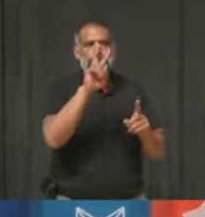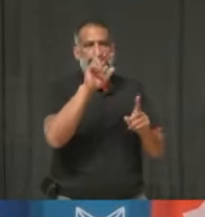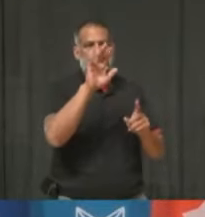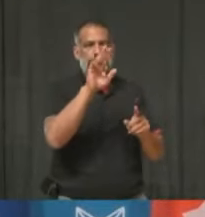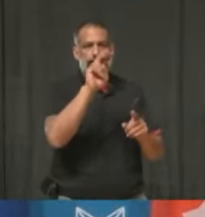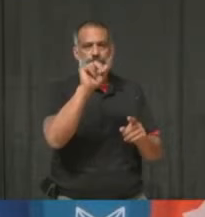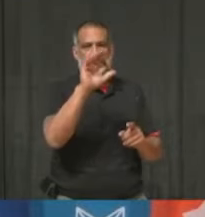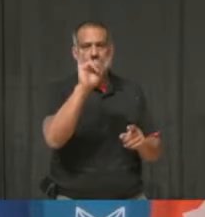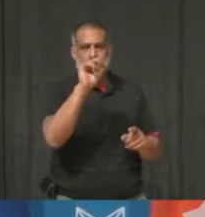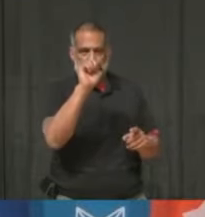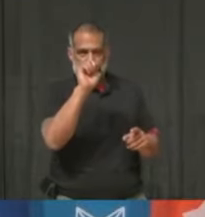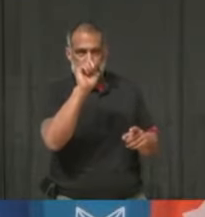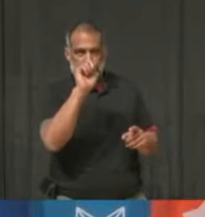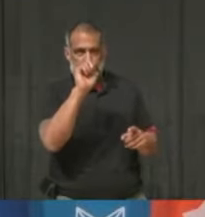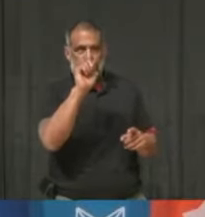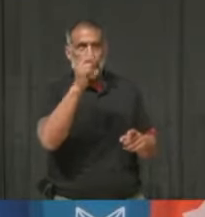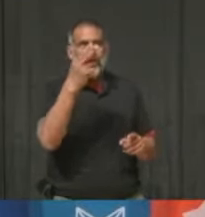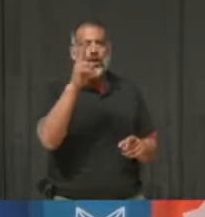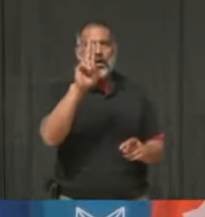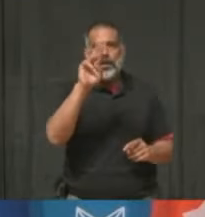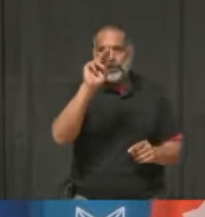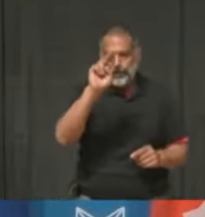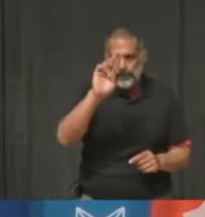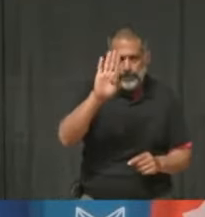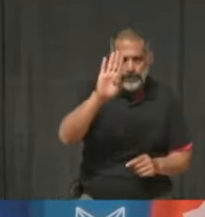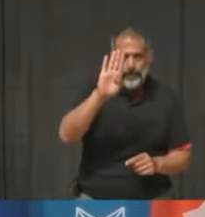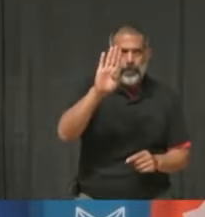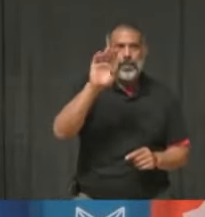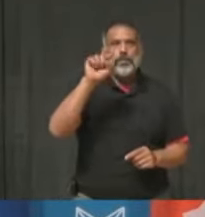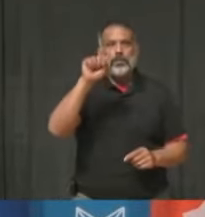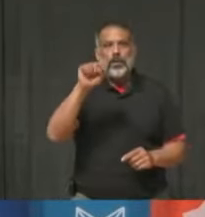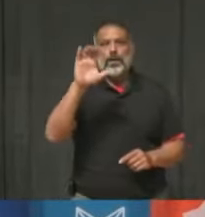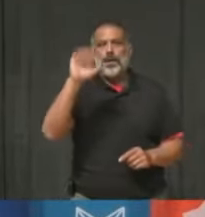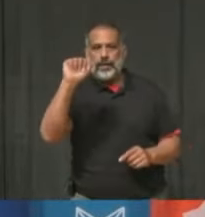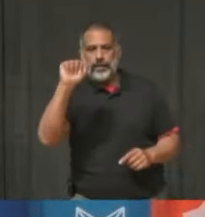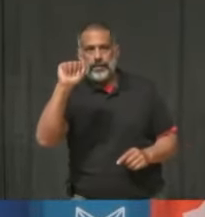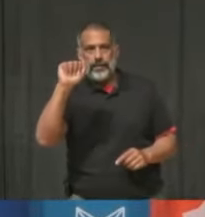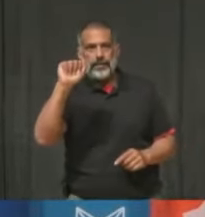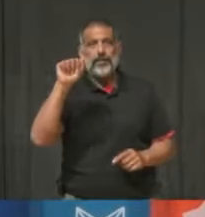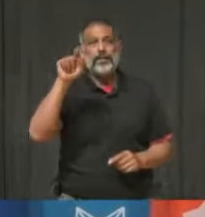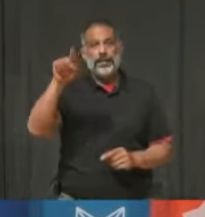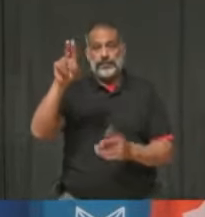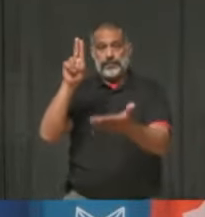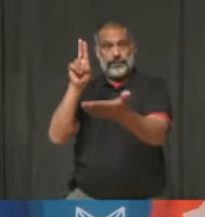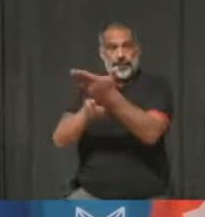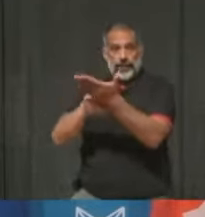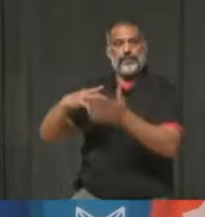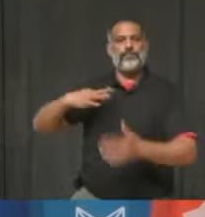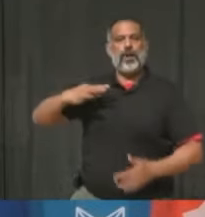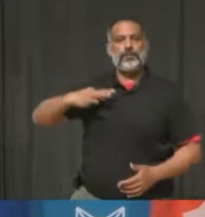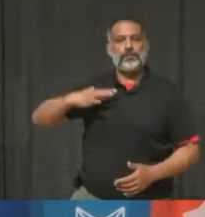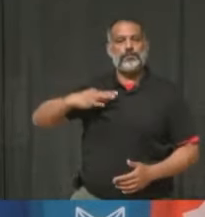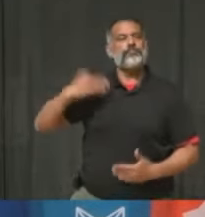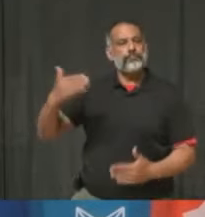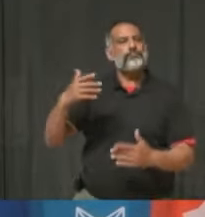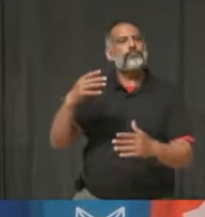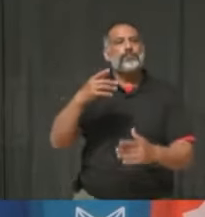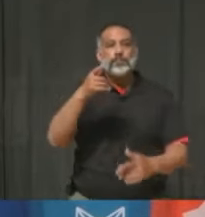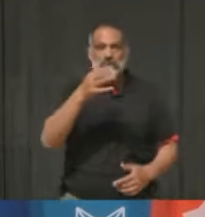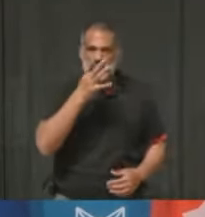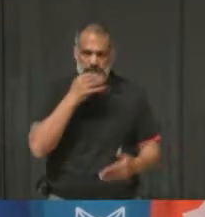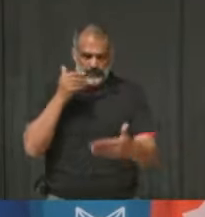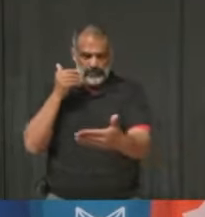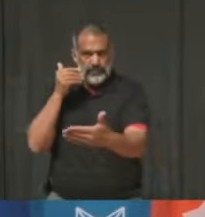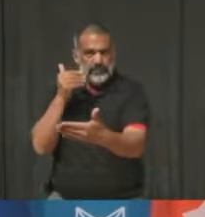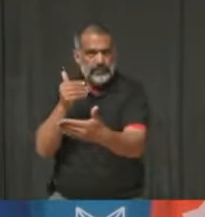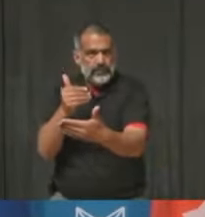Every day is bringing us closer to the end of the acute phase of the pandemic, but I must urge everyone to